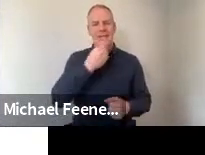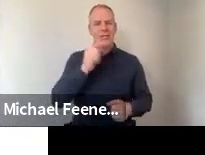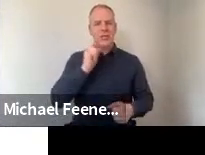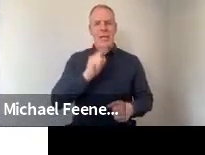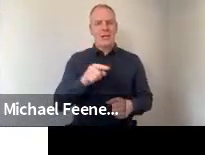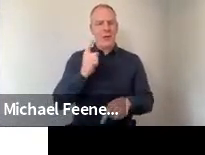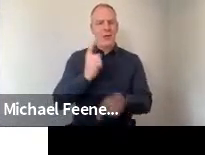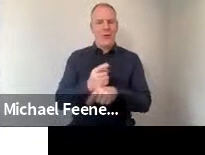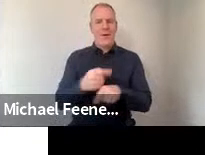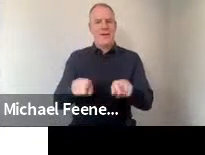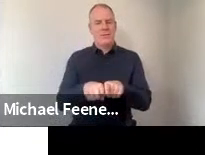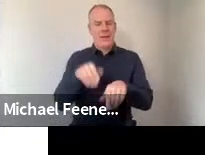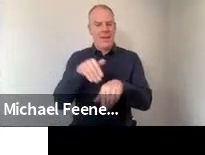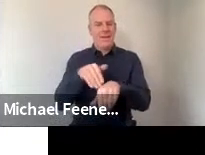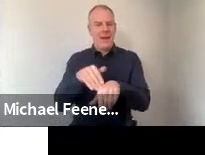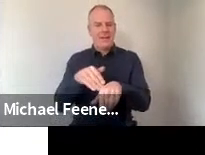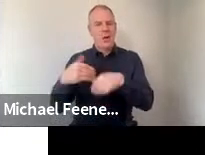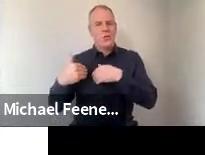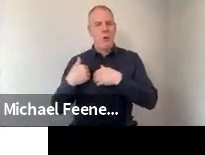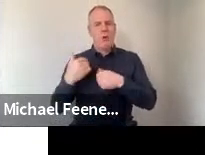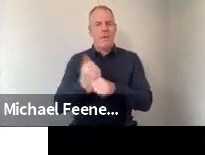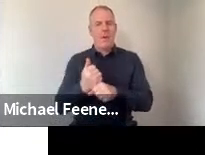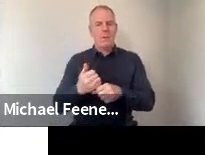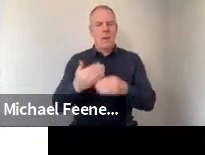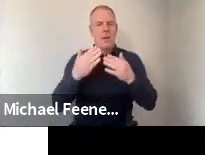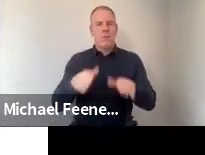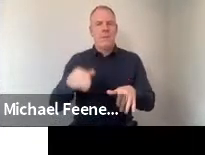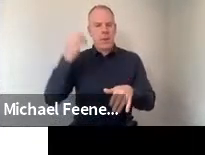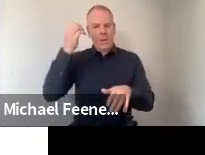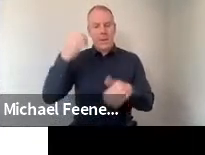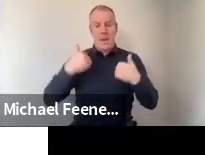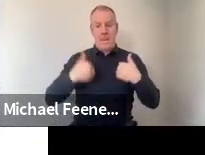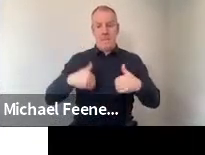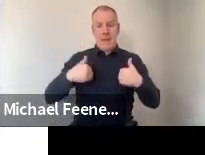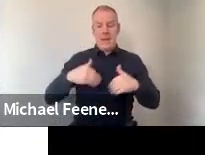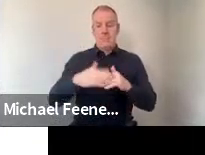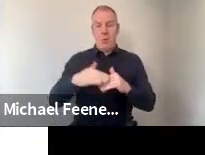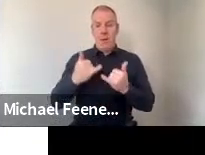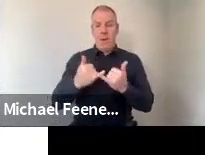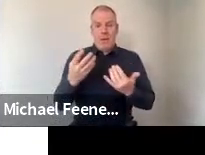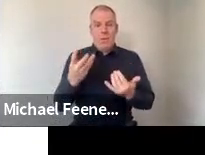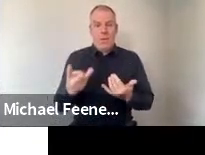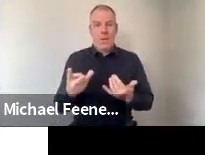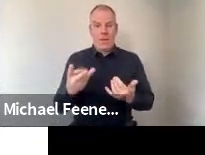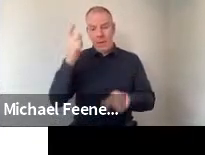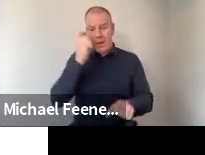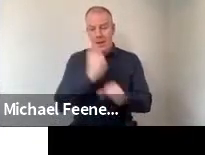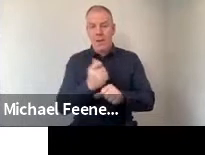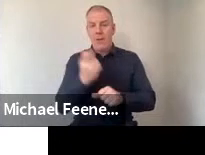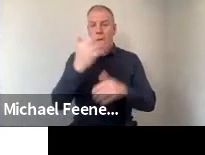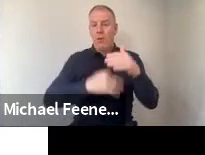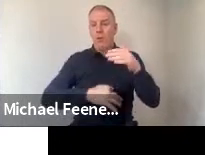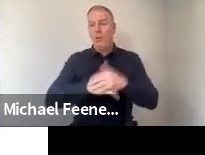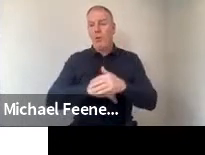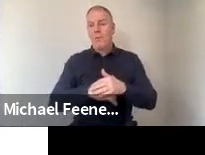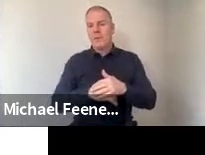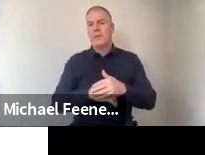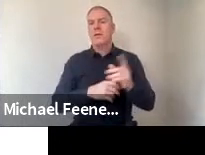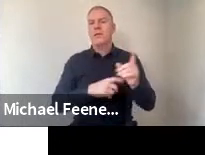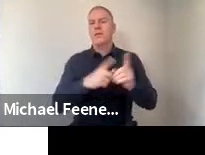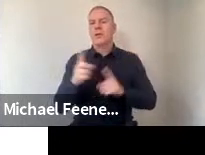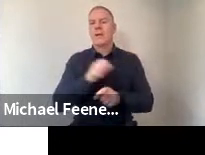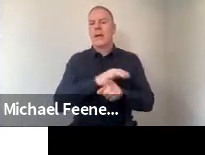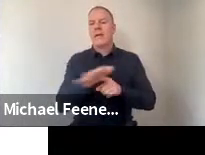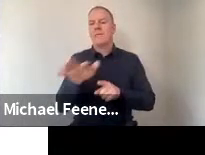the role of public opinion. So men were more likely to think that the government was being influenced